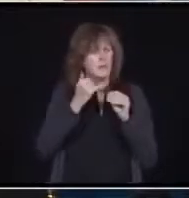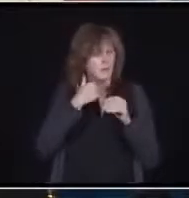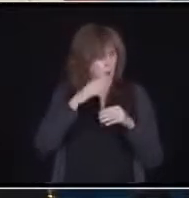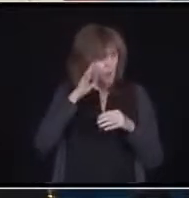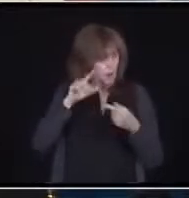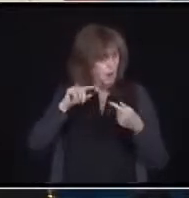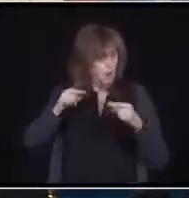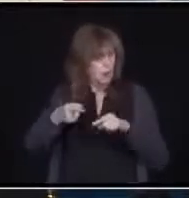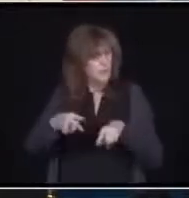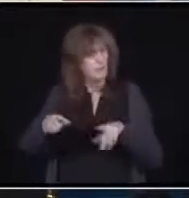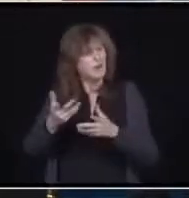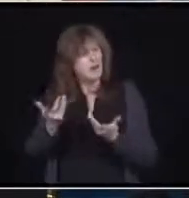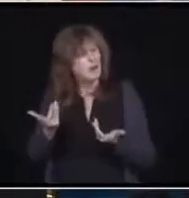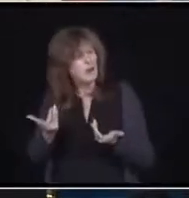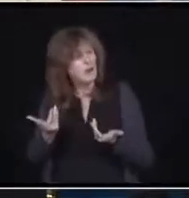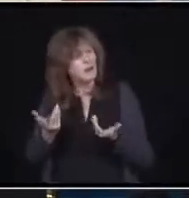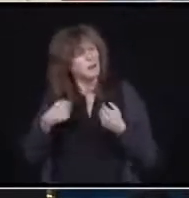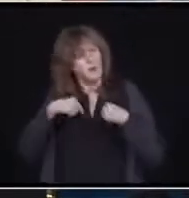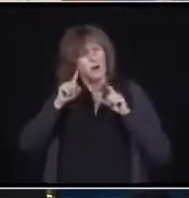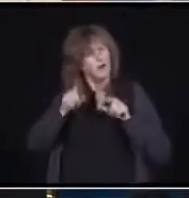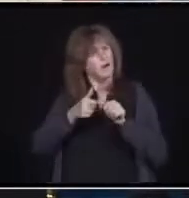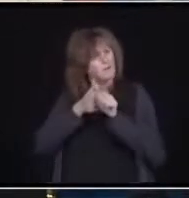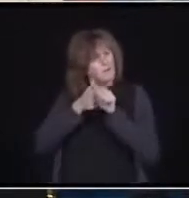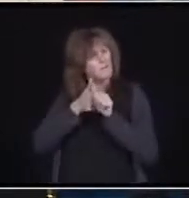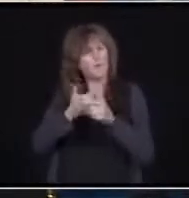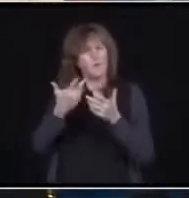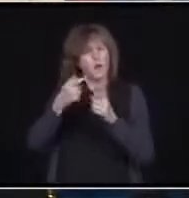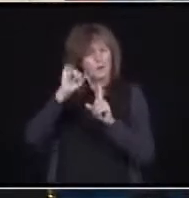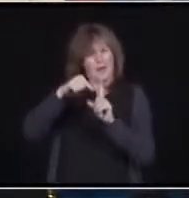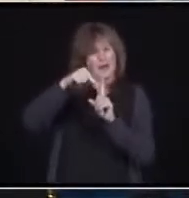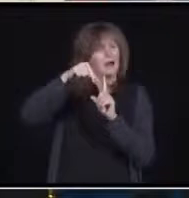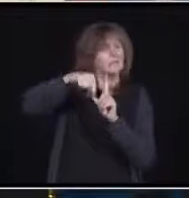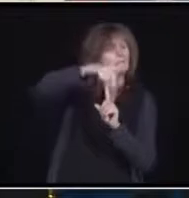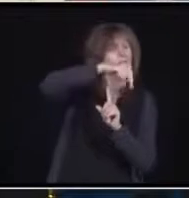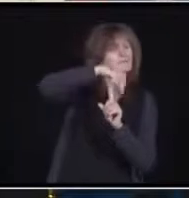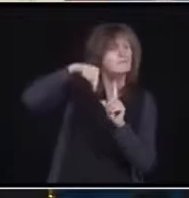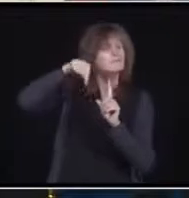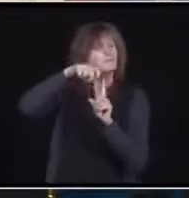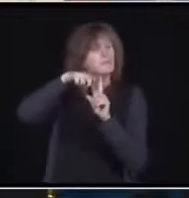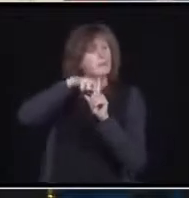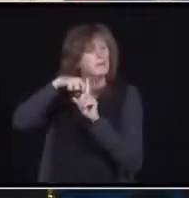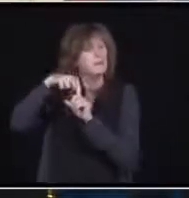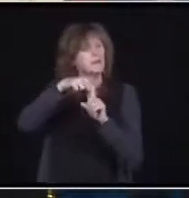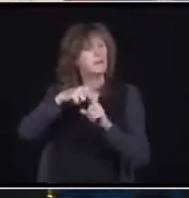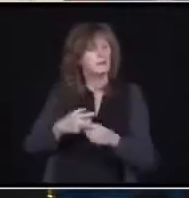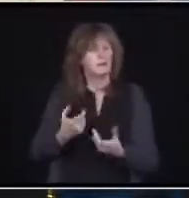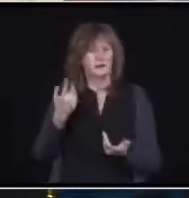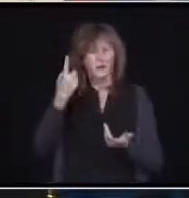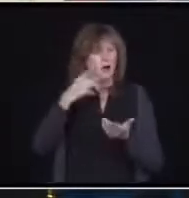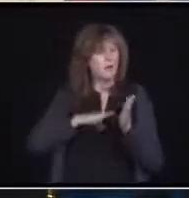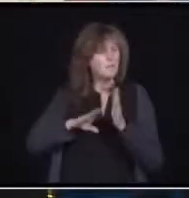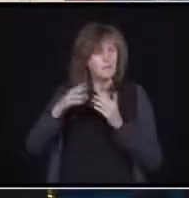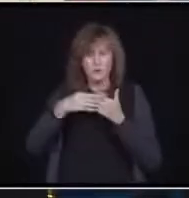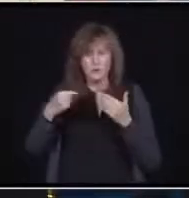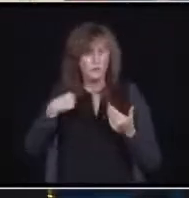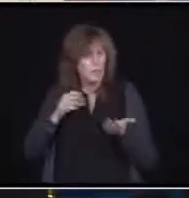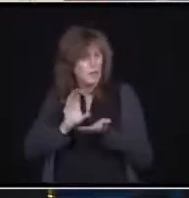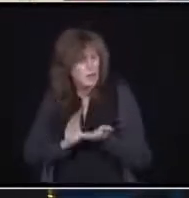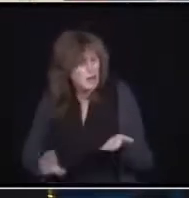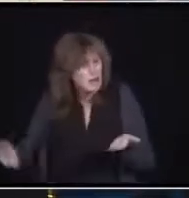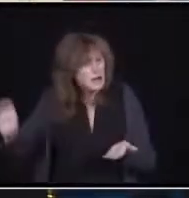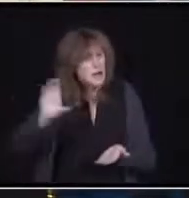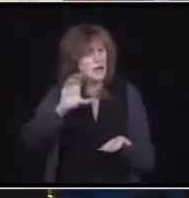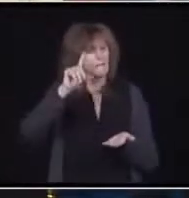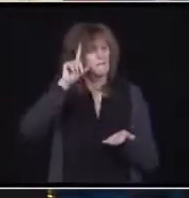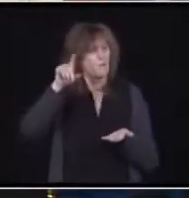make sure that we follow and trace them and track them. We put a billion dollars into that for testing, tracing and tracking. So